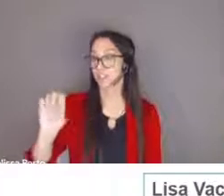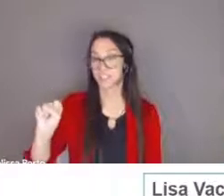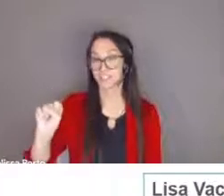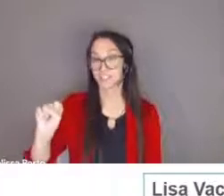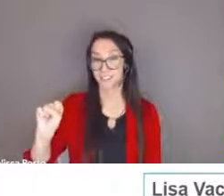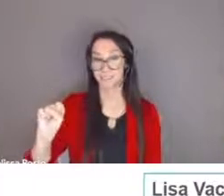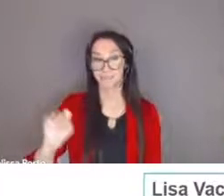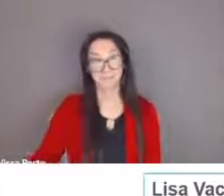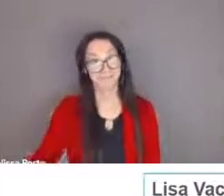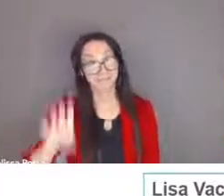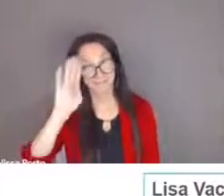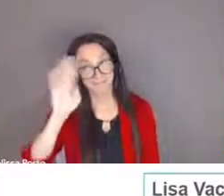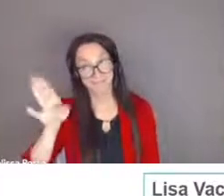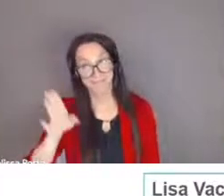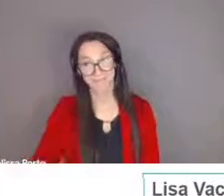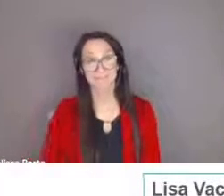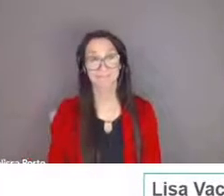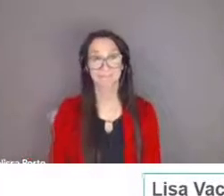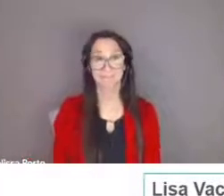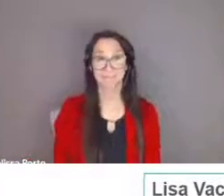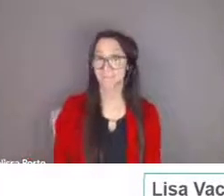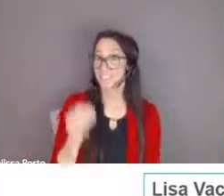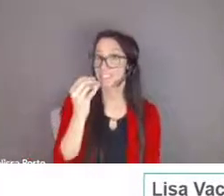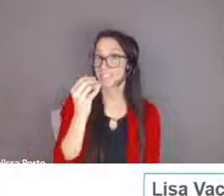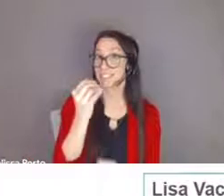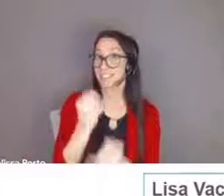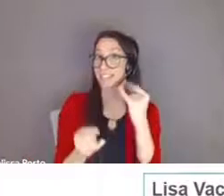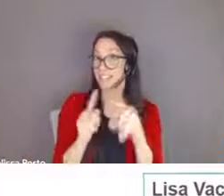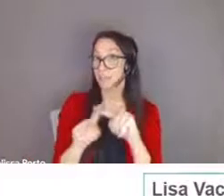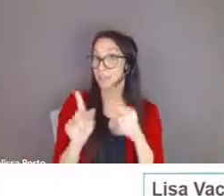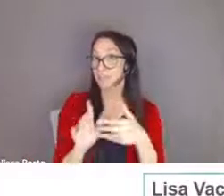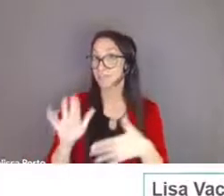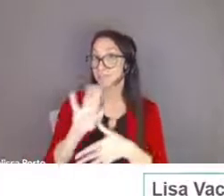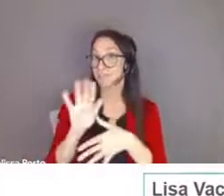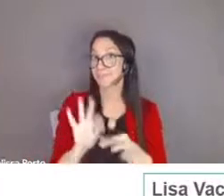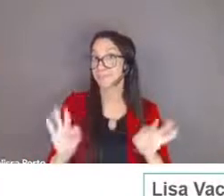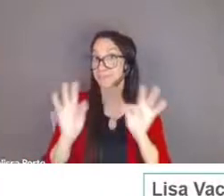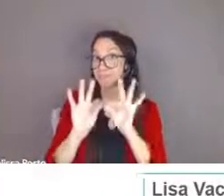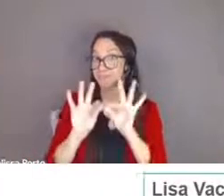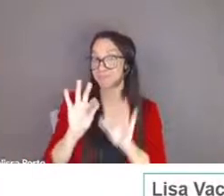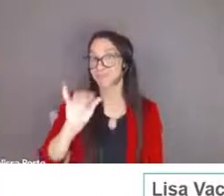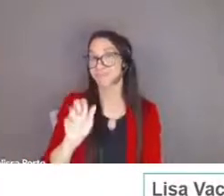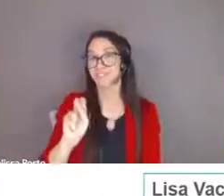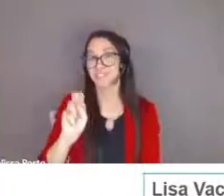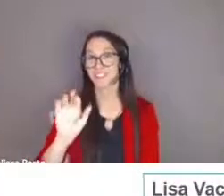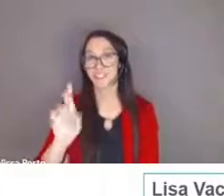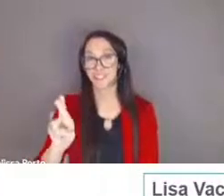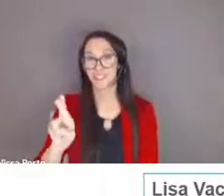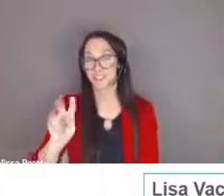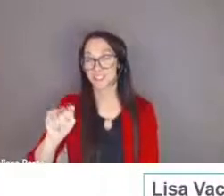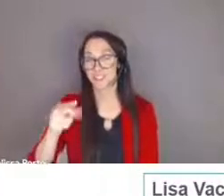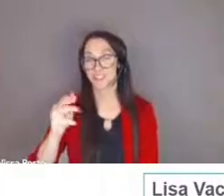hi everyone and last but not least jennifer thompson good evening everyone